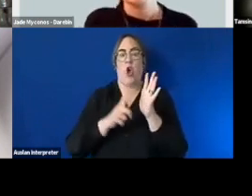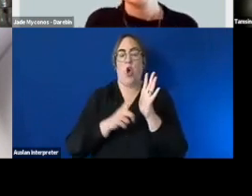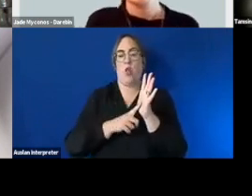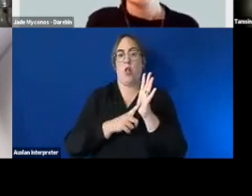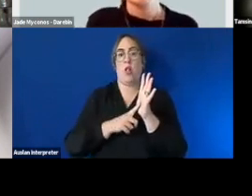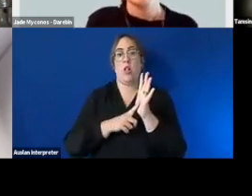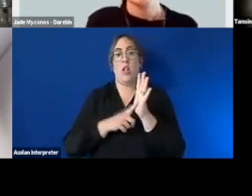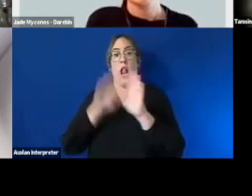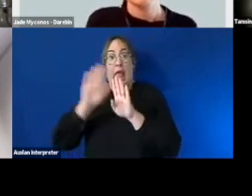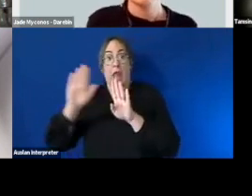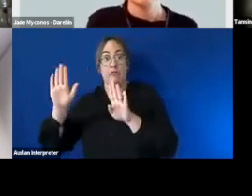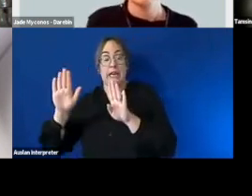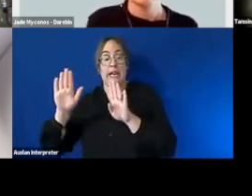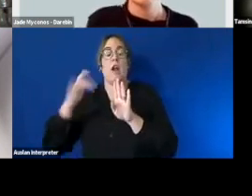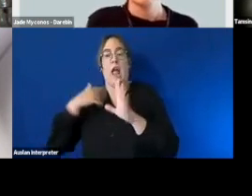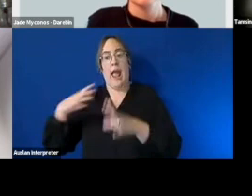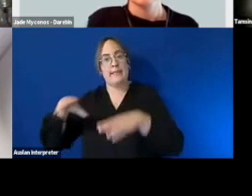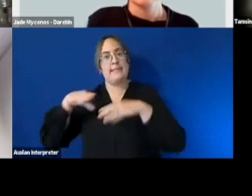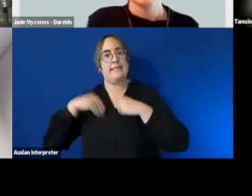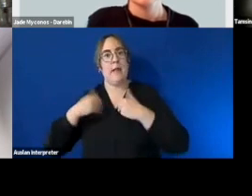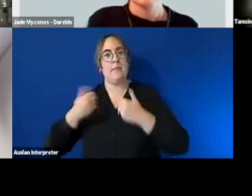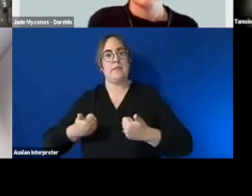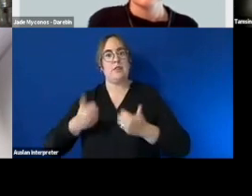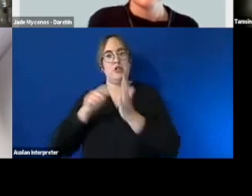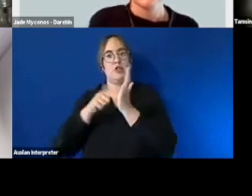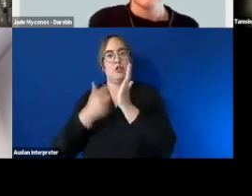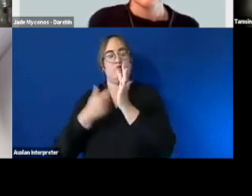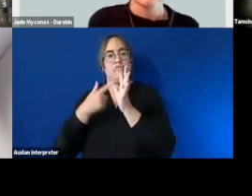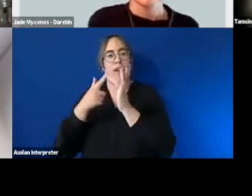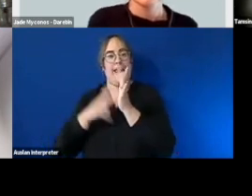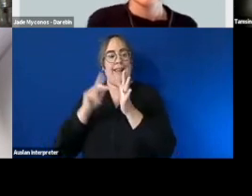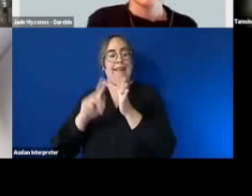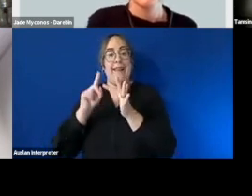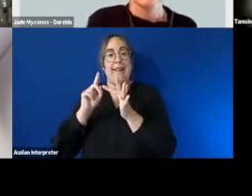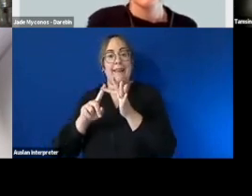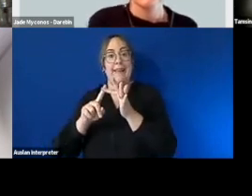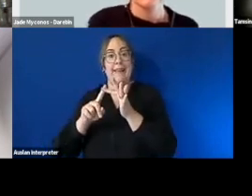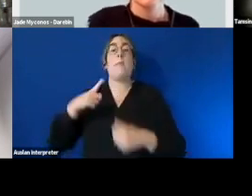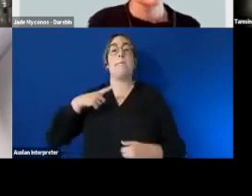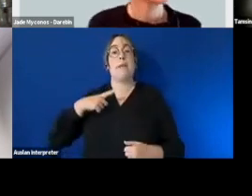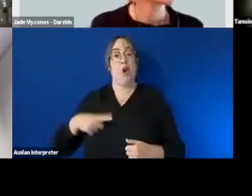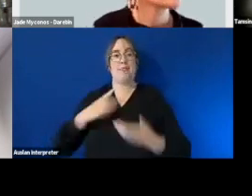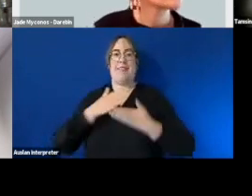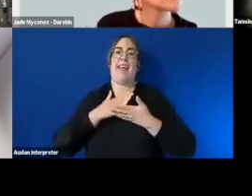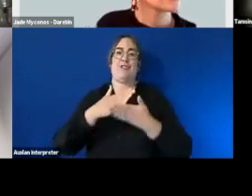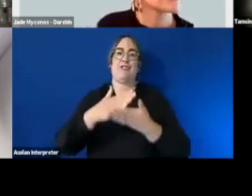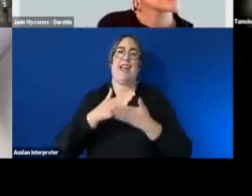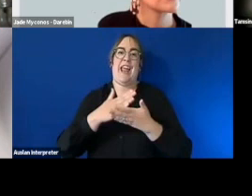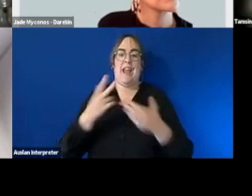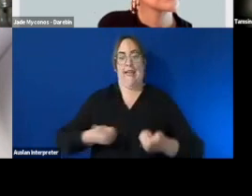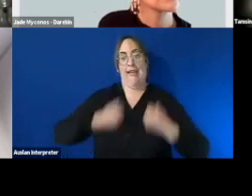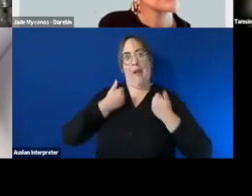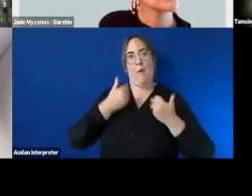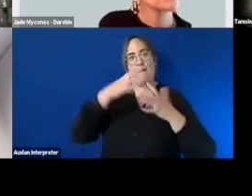understood the culture of our organization by coming in and being a part of it so share share share that's what i say